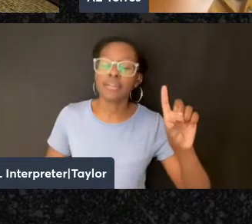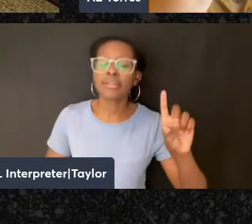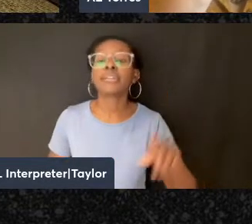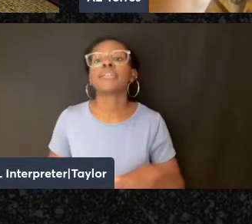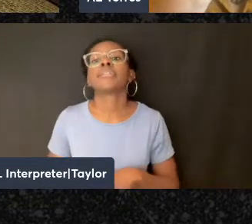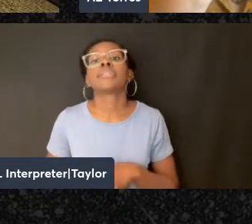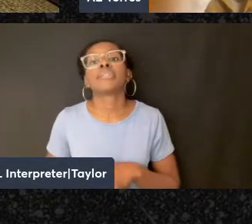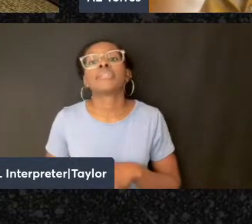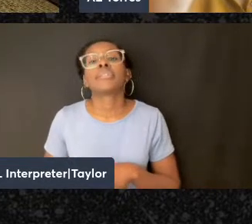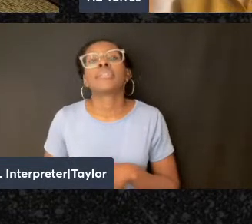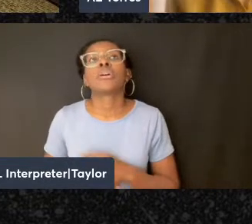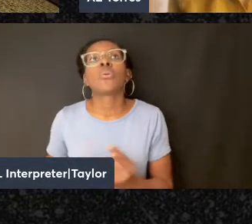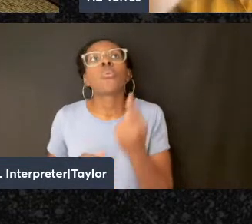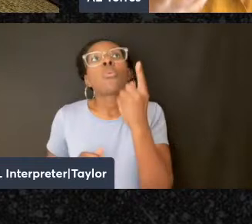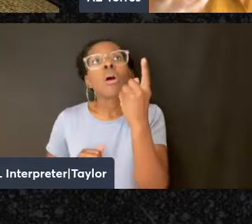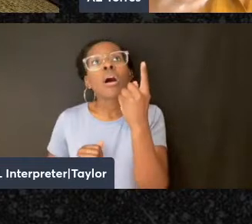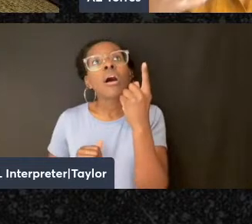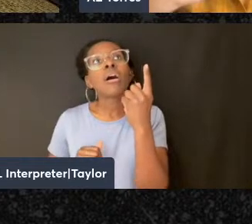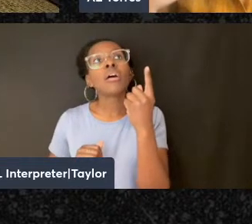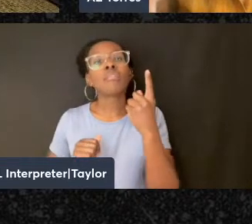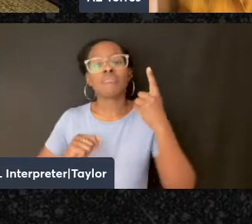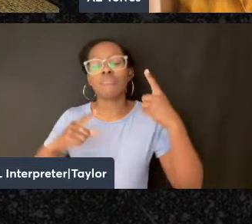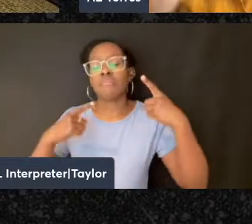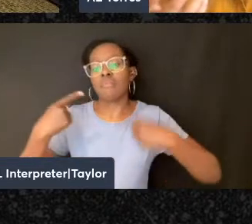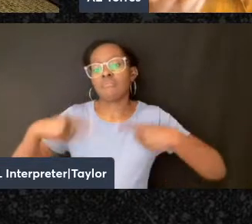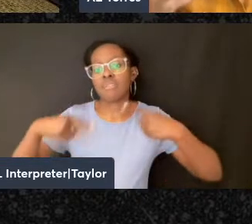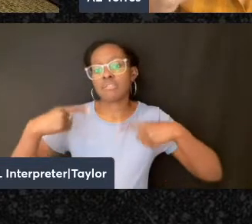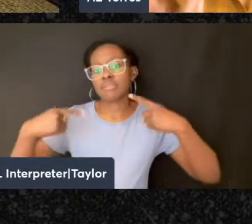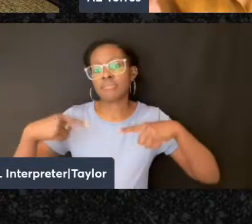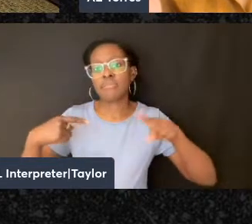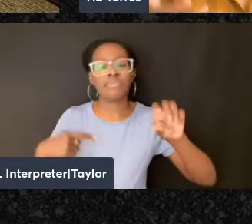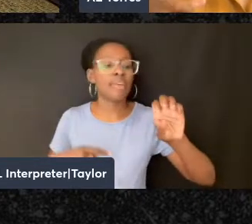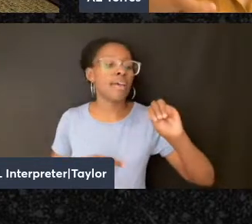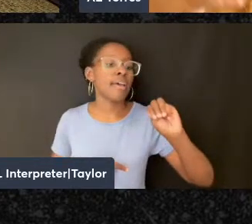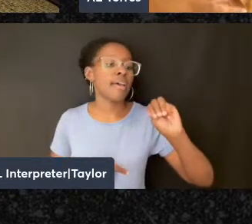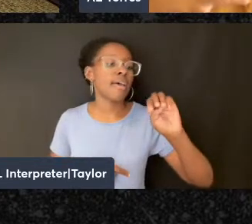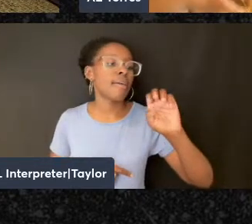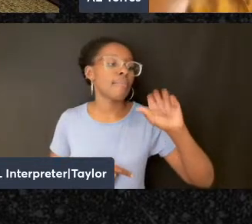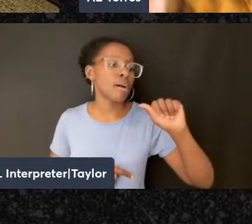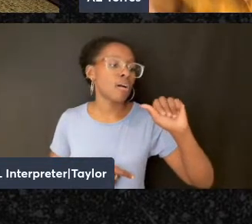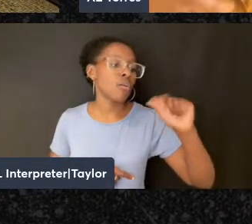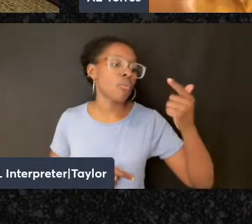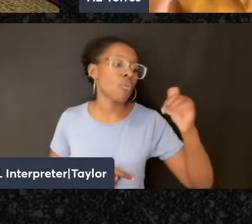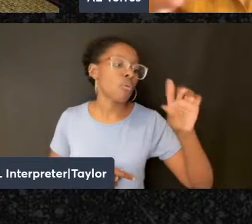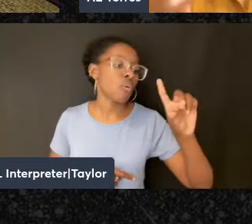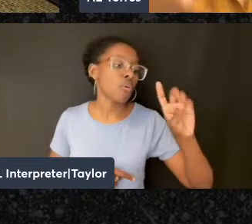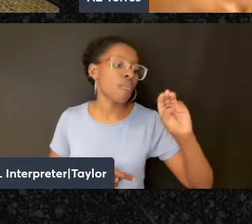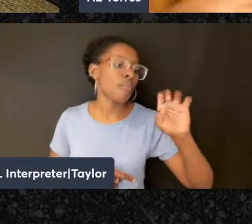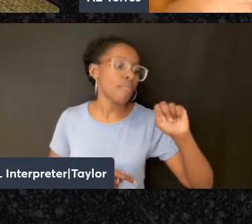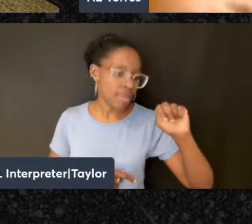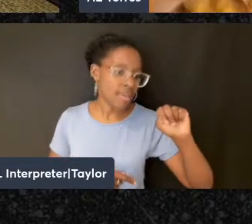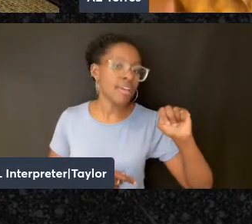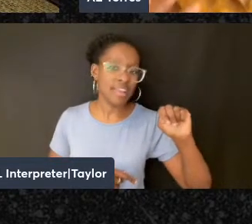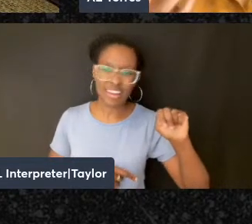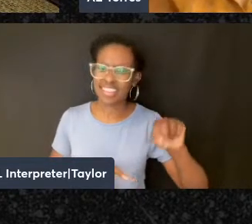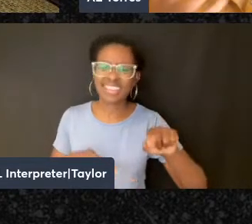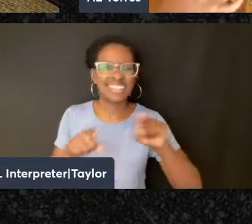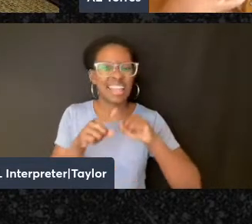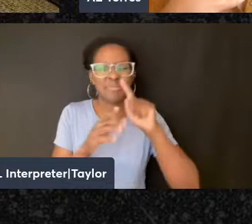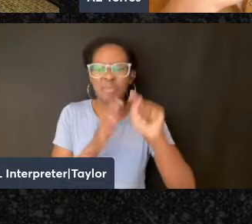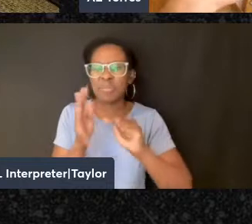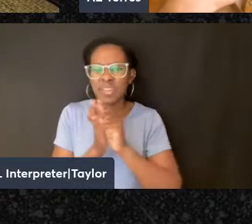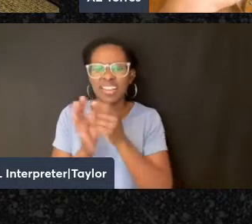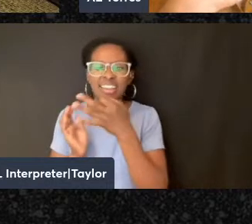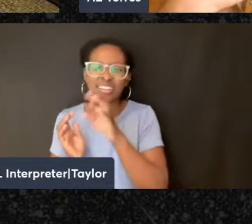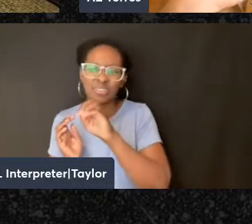arguments that Emma Goldman makes in this same period in 1907 and the